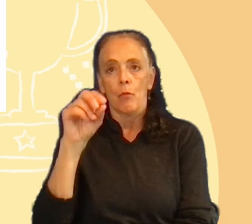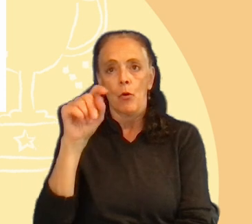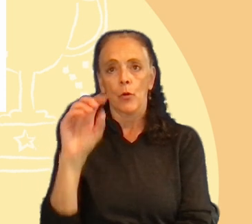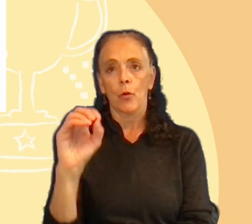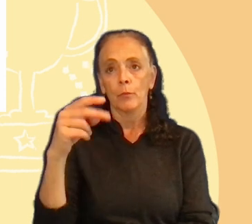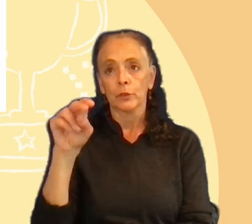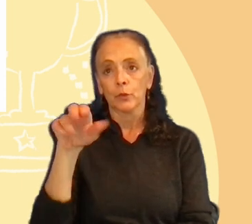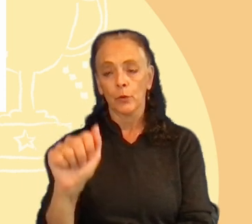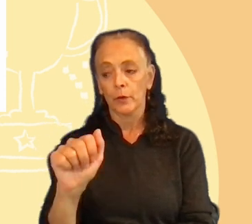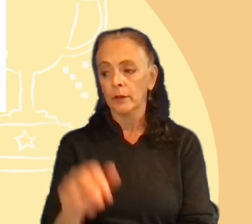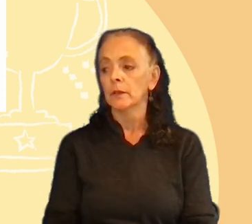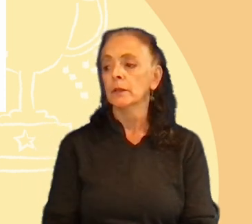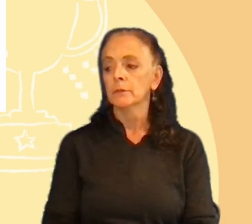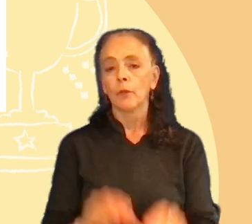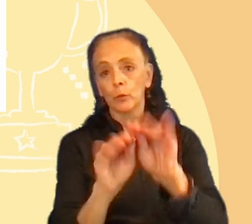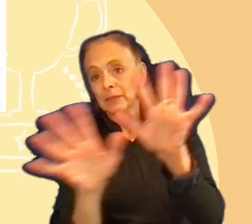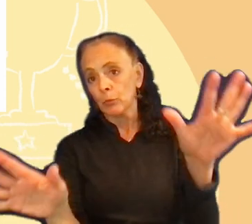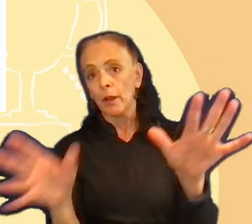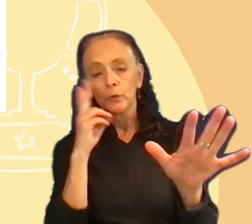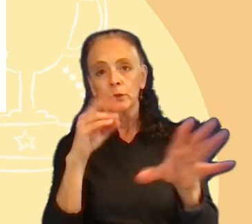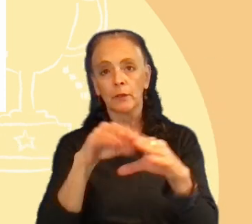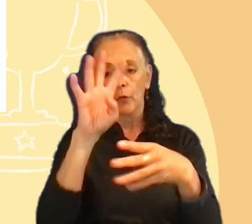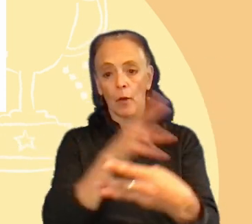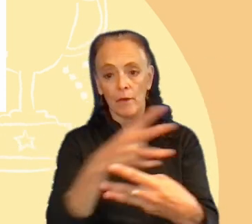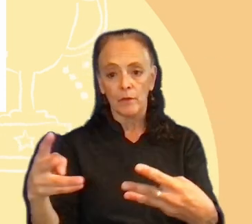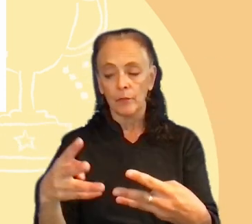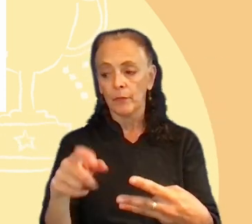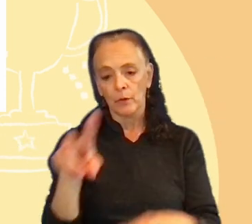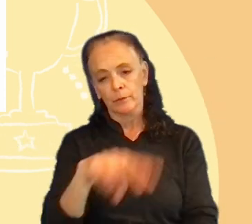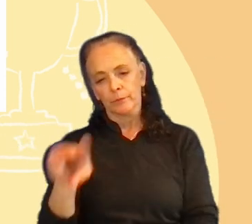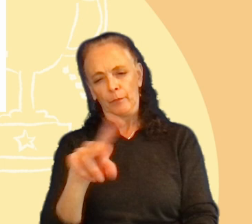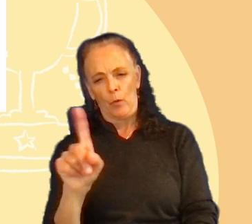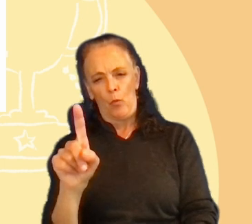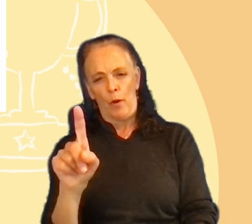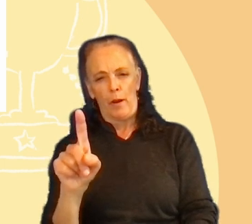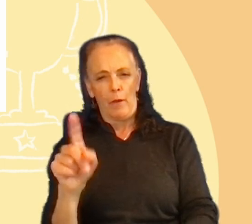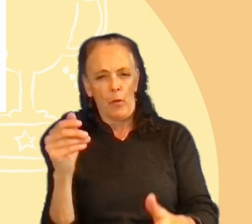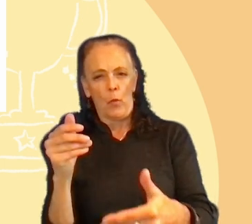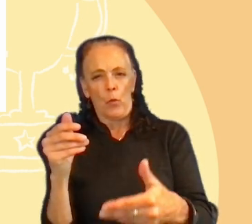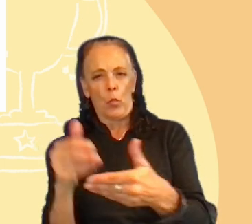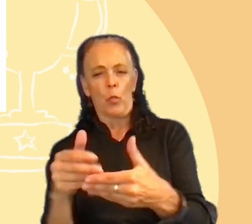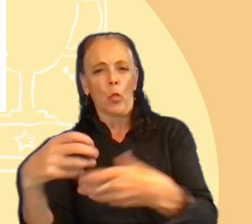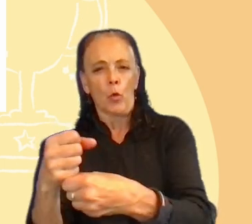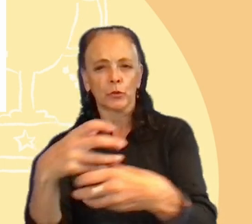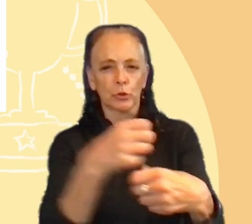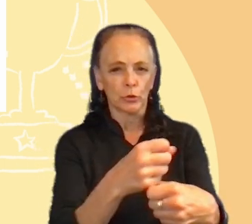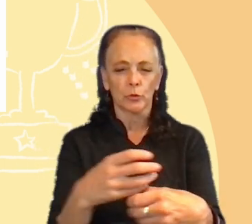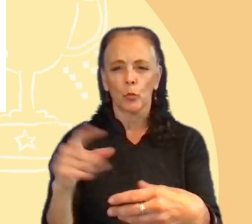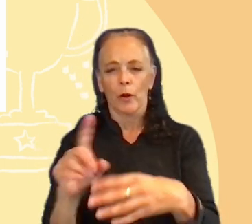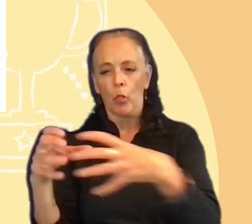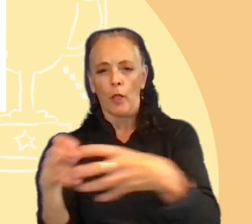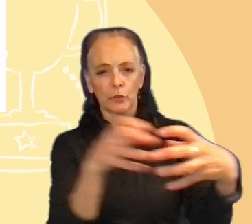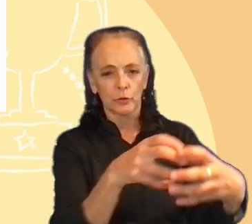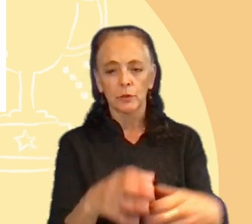They were spread in the graphics, so we had to watch where they would cluster. And we have two main clusters. One in the middle